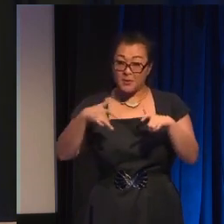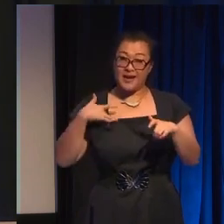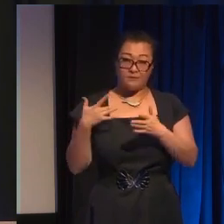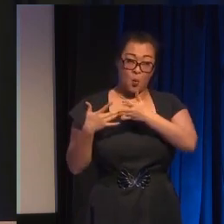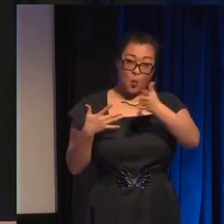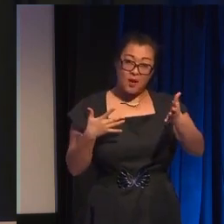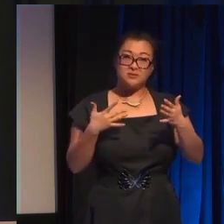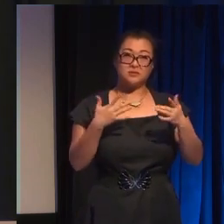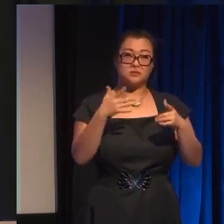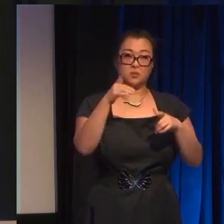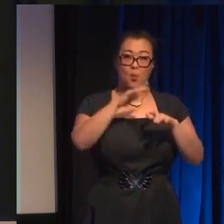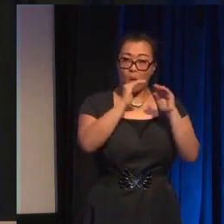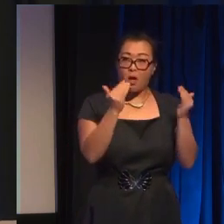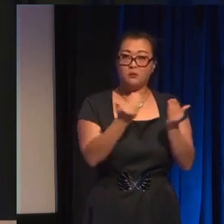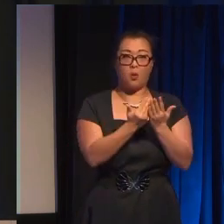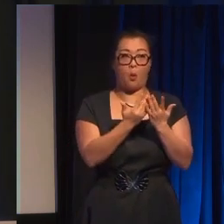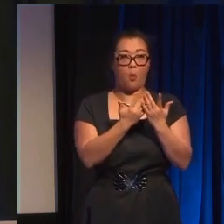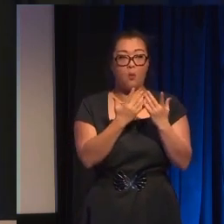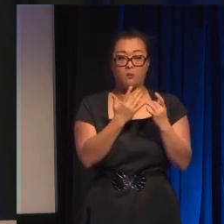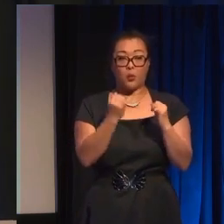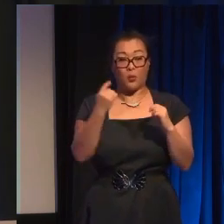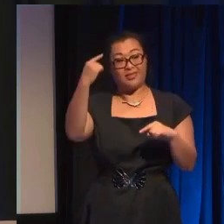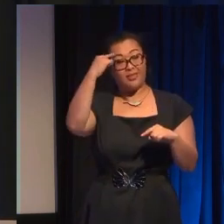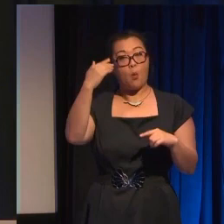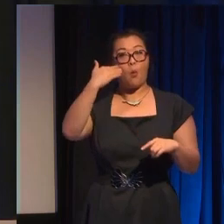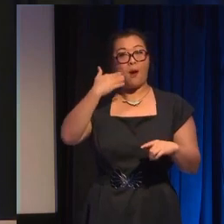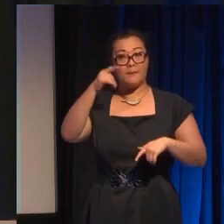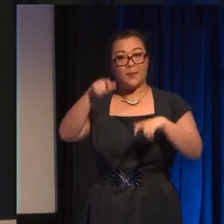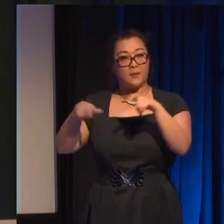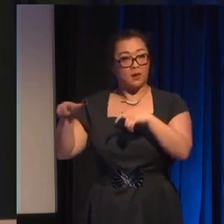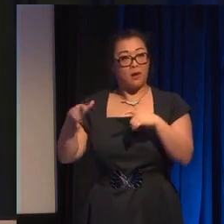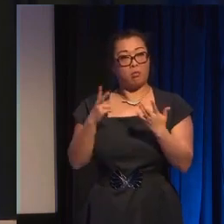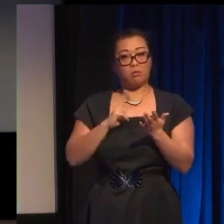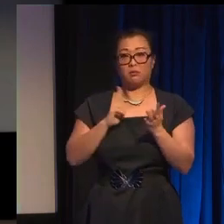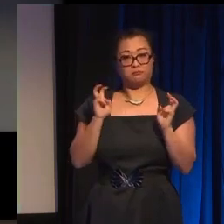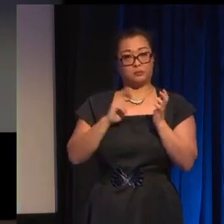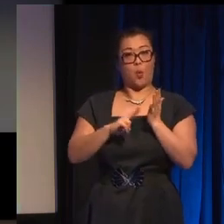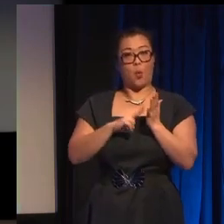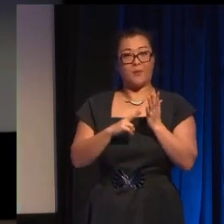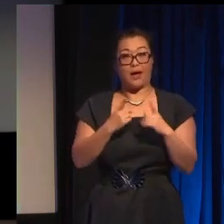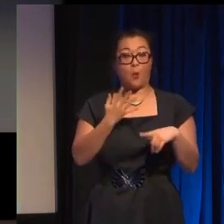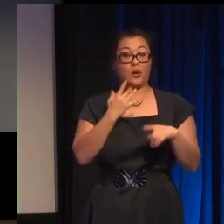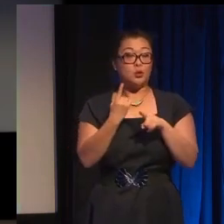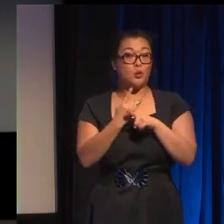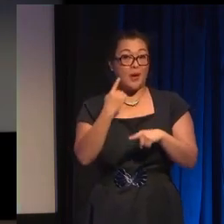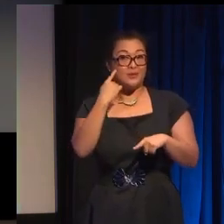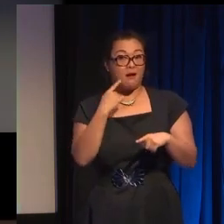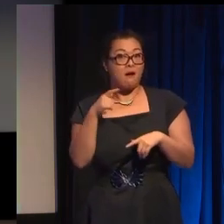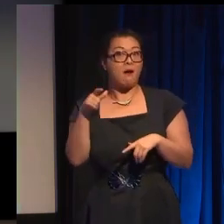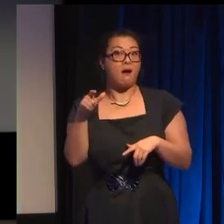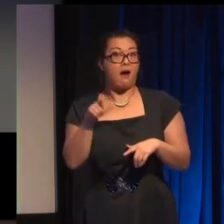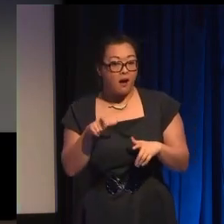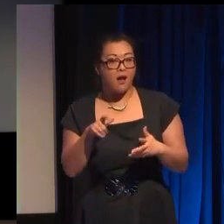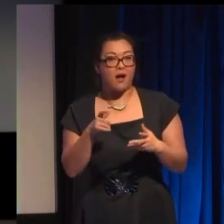then we see white characters as the norm and mention skin color only as a special exception so whiteness becomes the unmarked